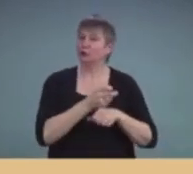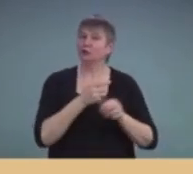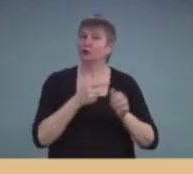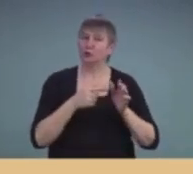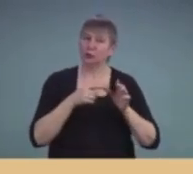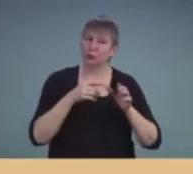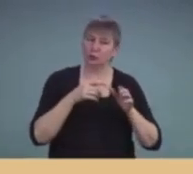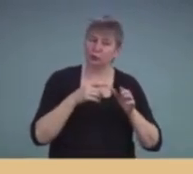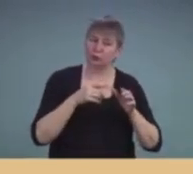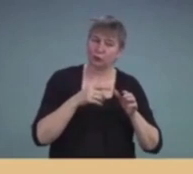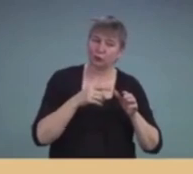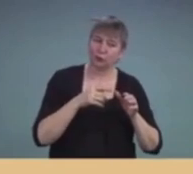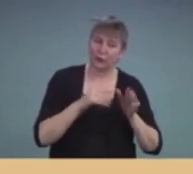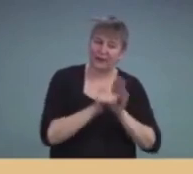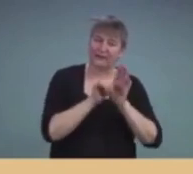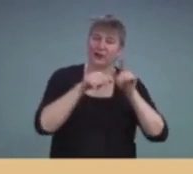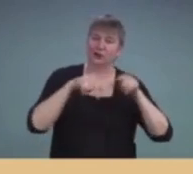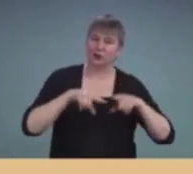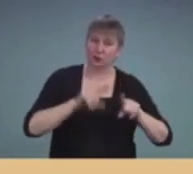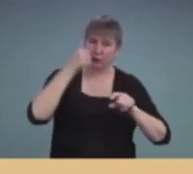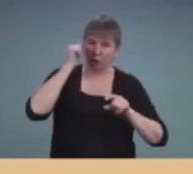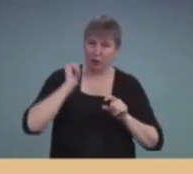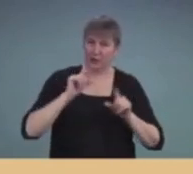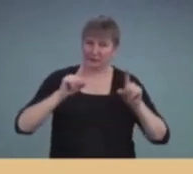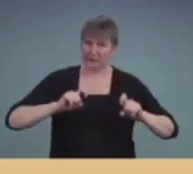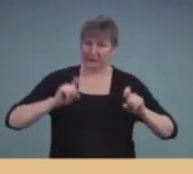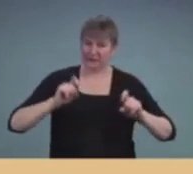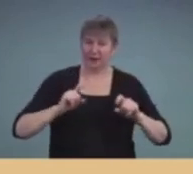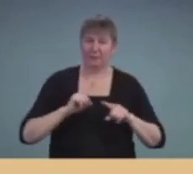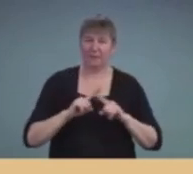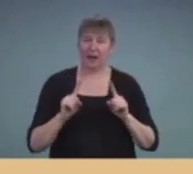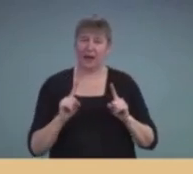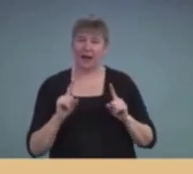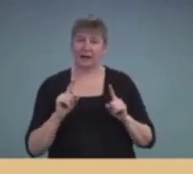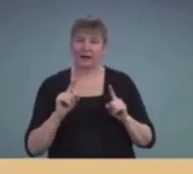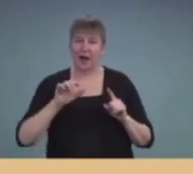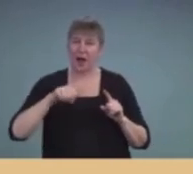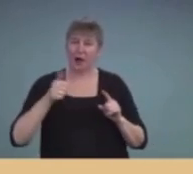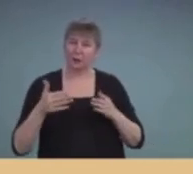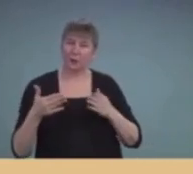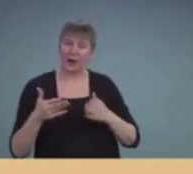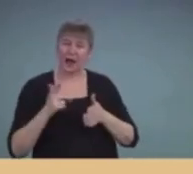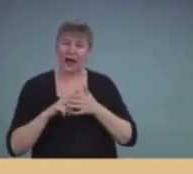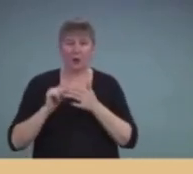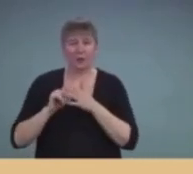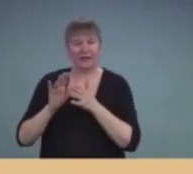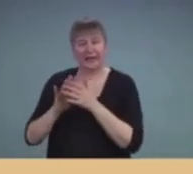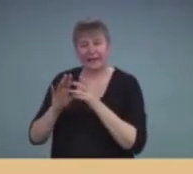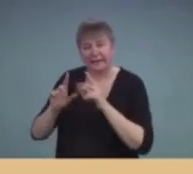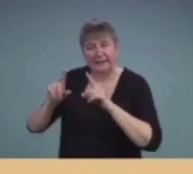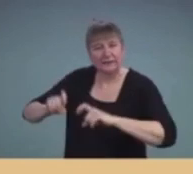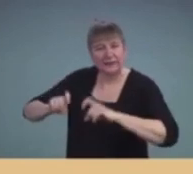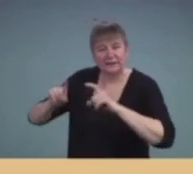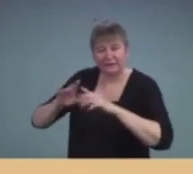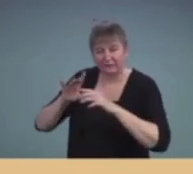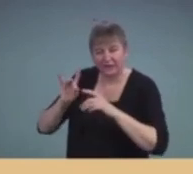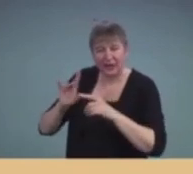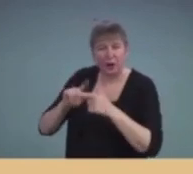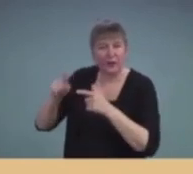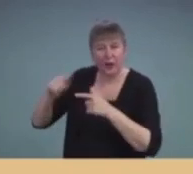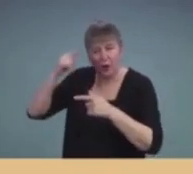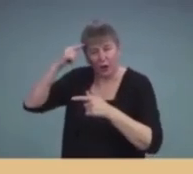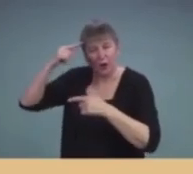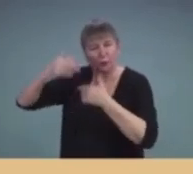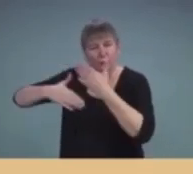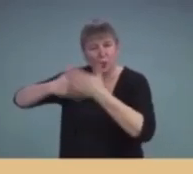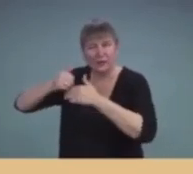maybe figuring out a way that, you know, we can kind of get at that in our testing also. But